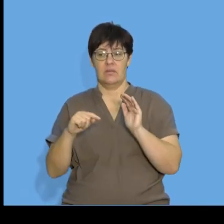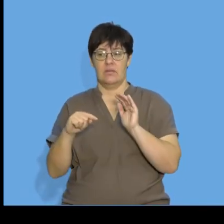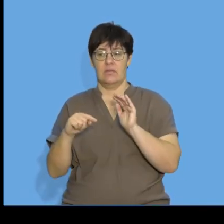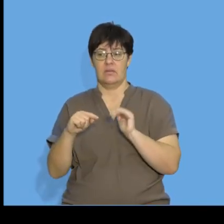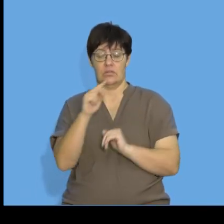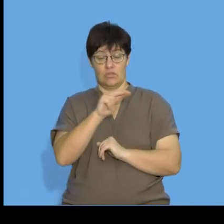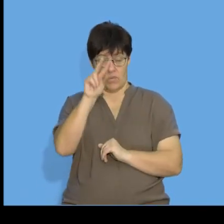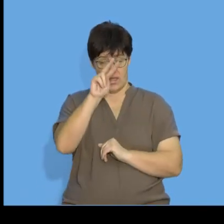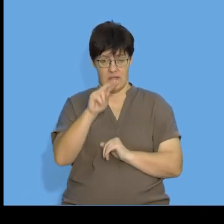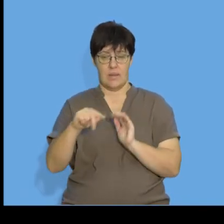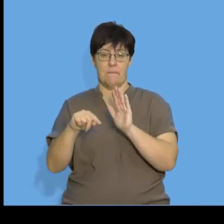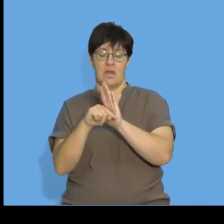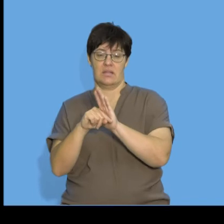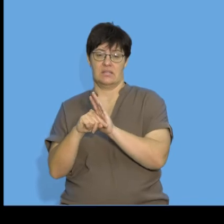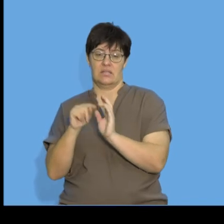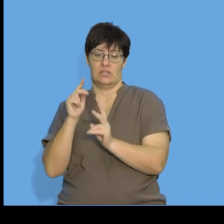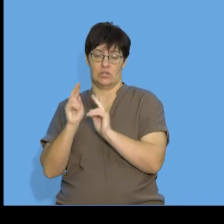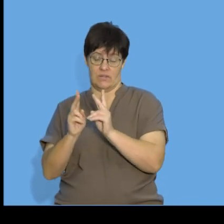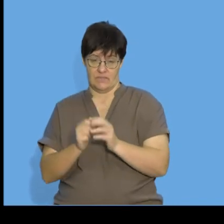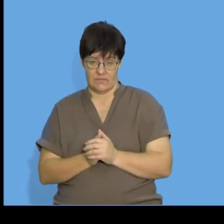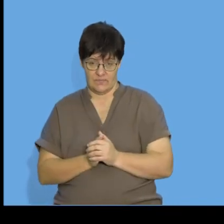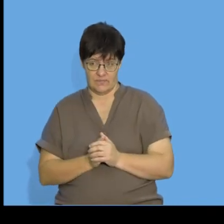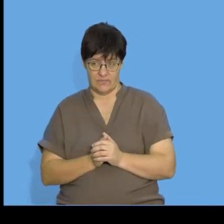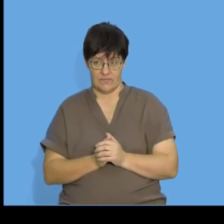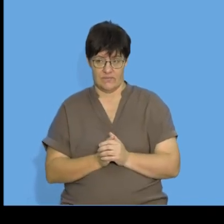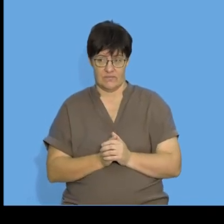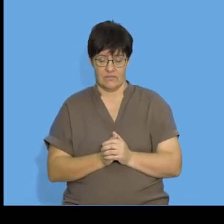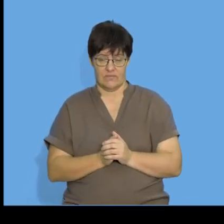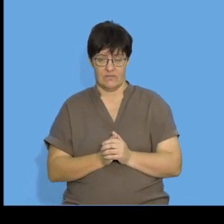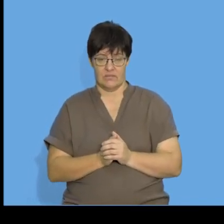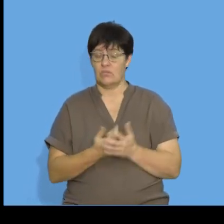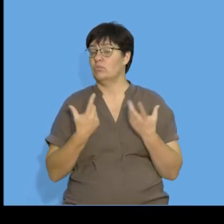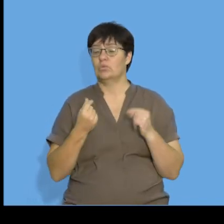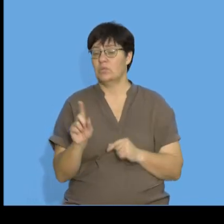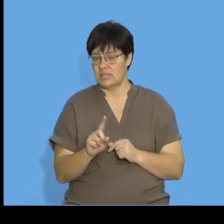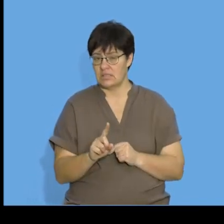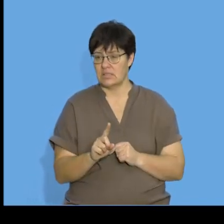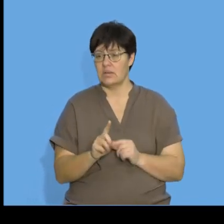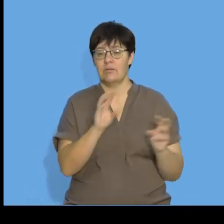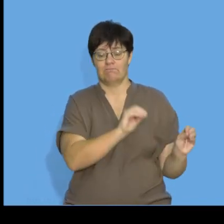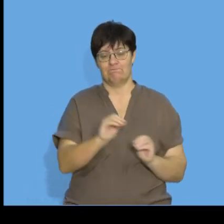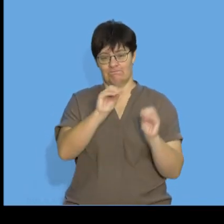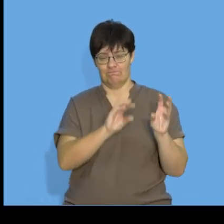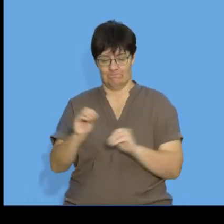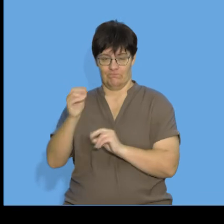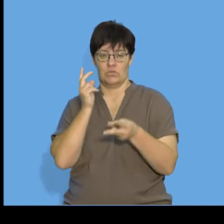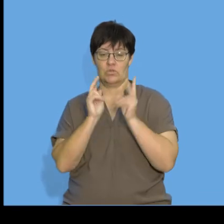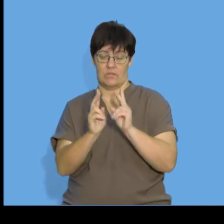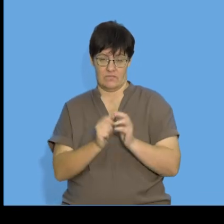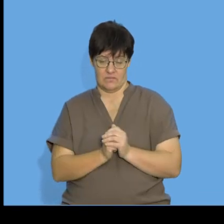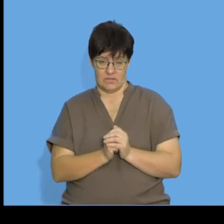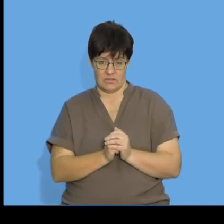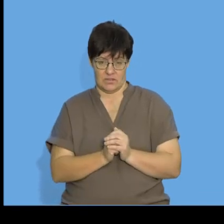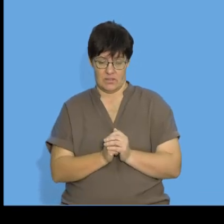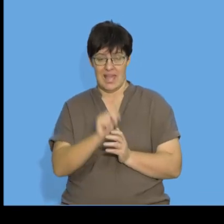squared minus 12 so all that I've done is I've substituted in 12